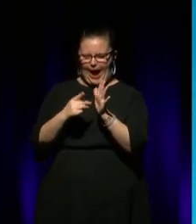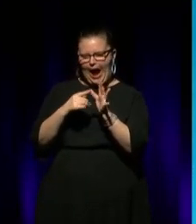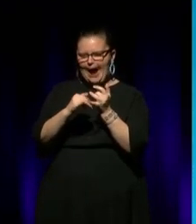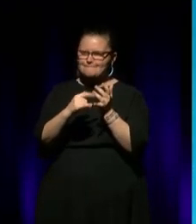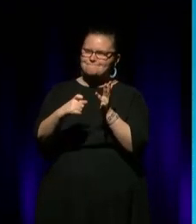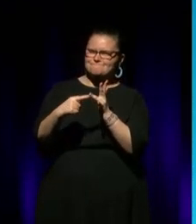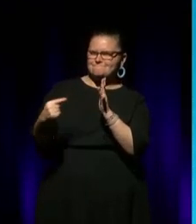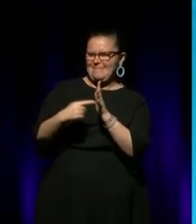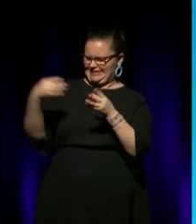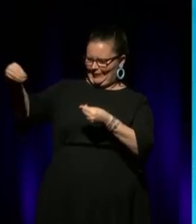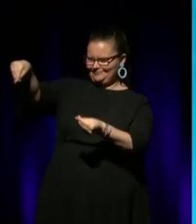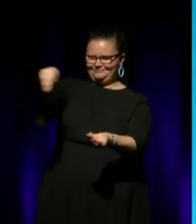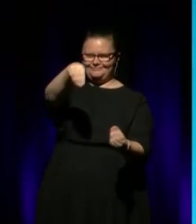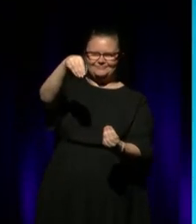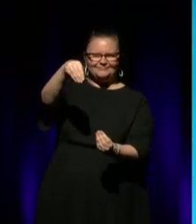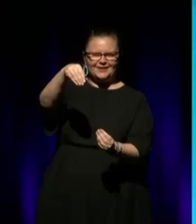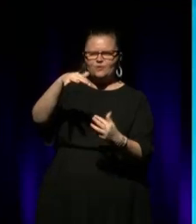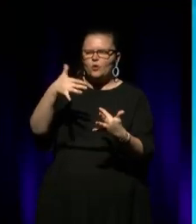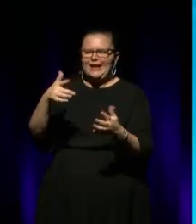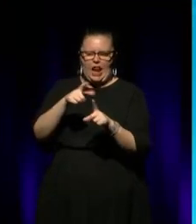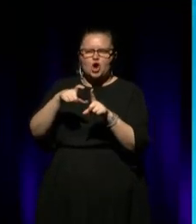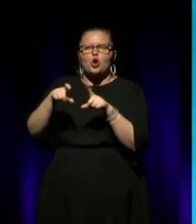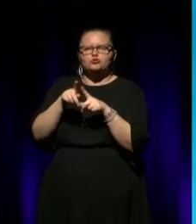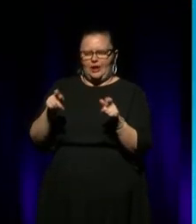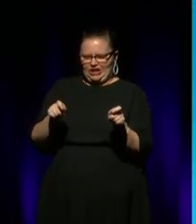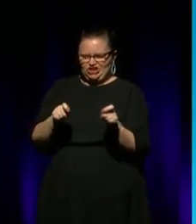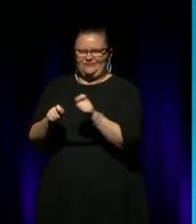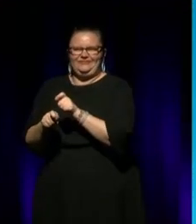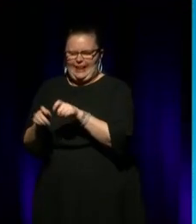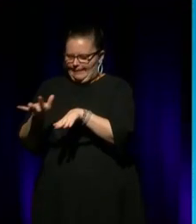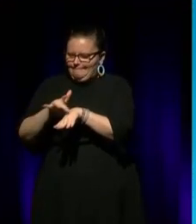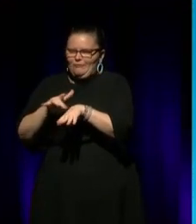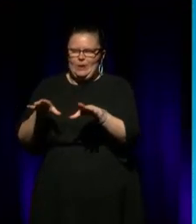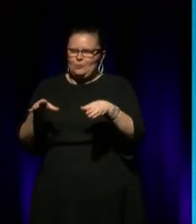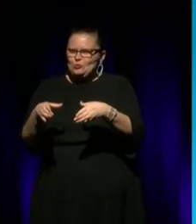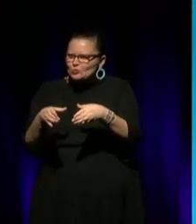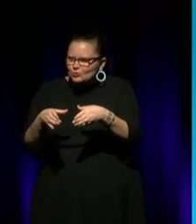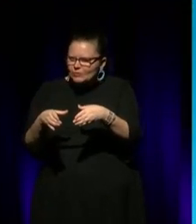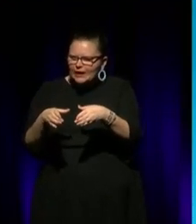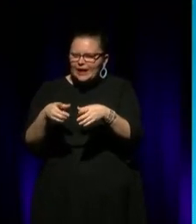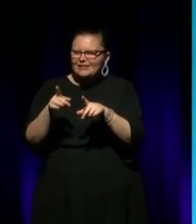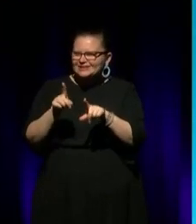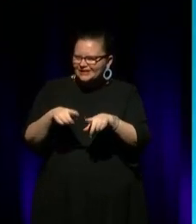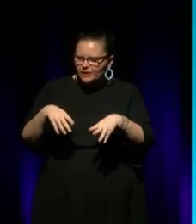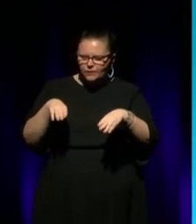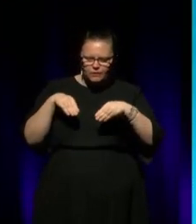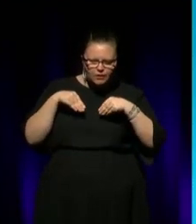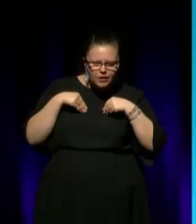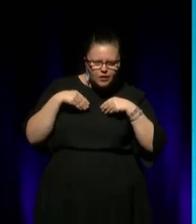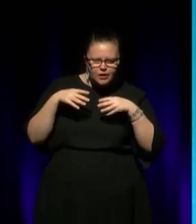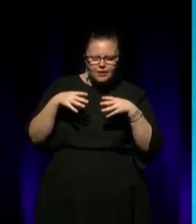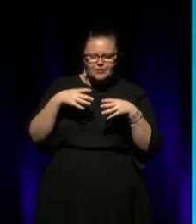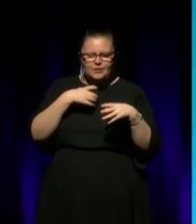shift culturally as a sort of little performing group. And then we were accepted in the Australian Council as a major performing